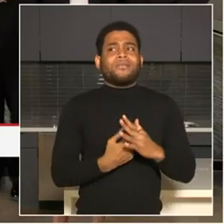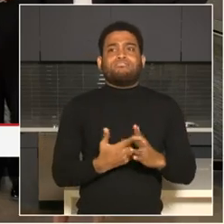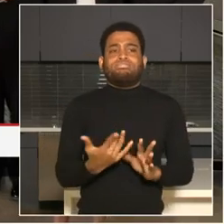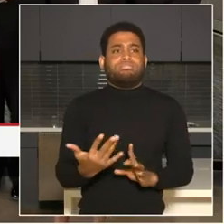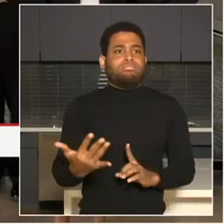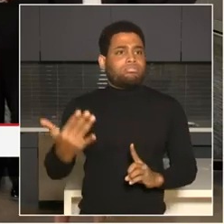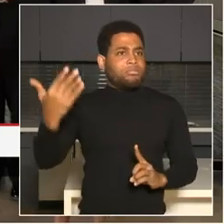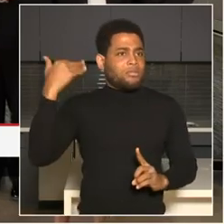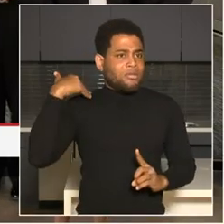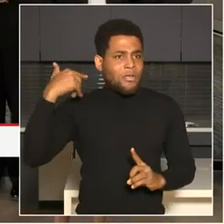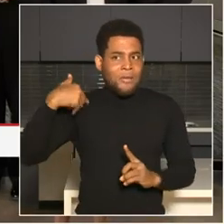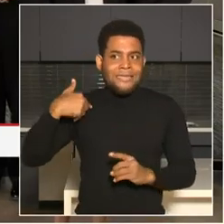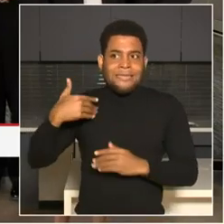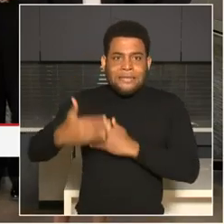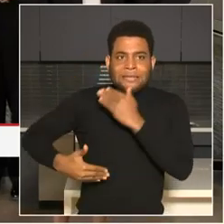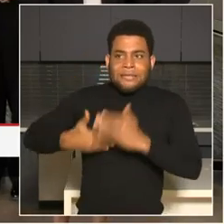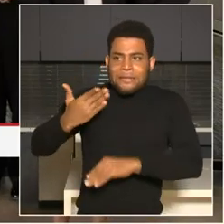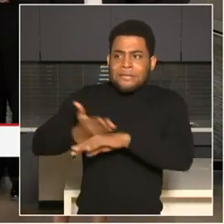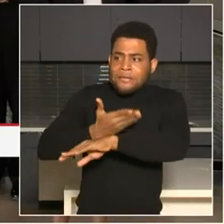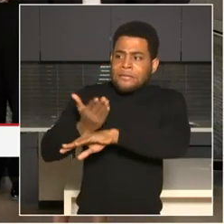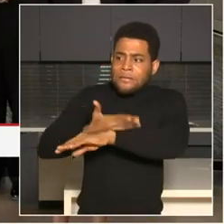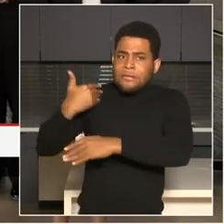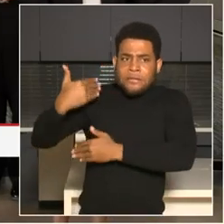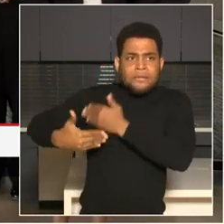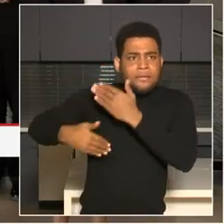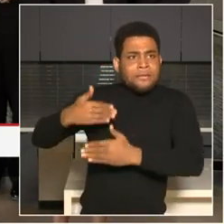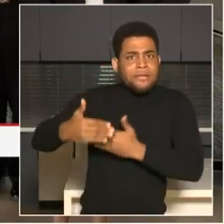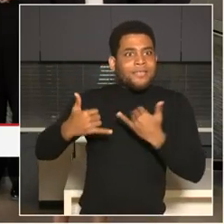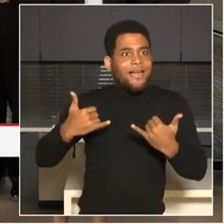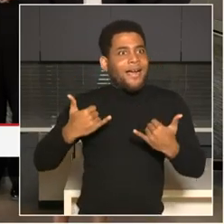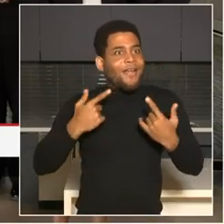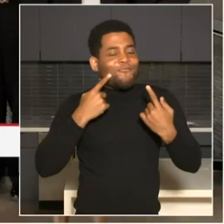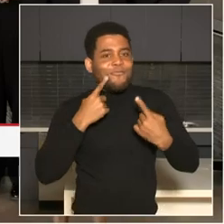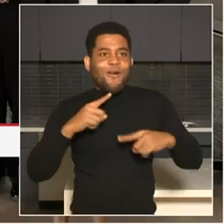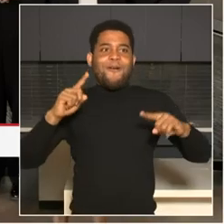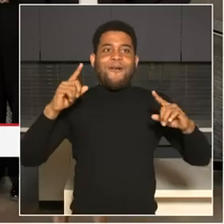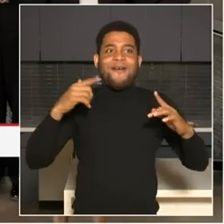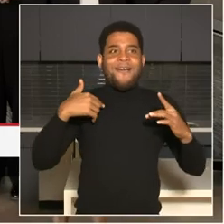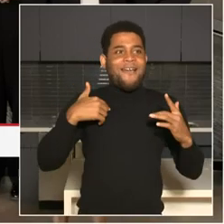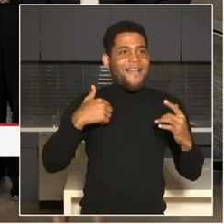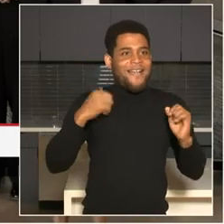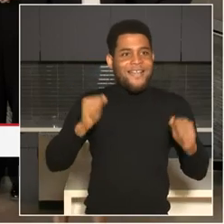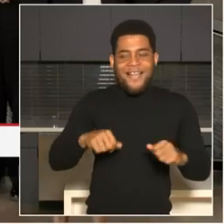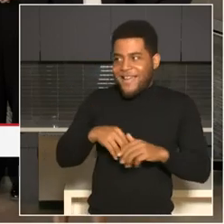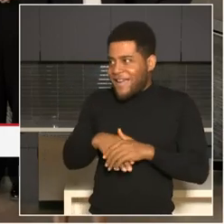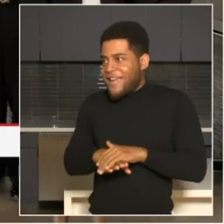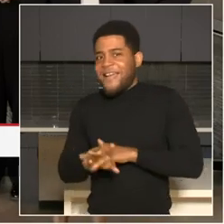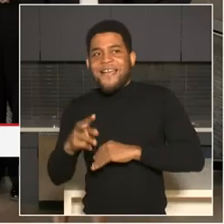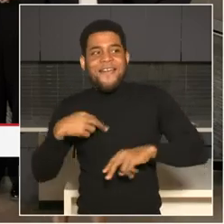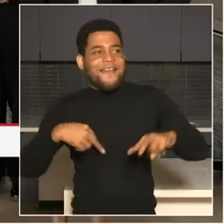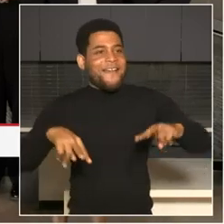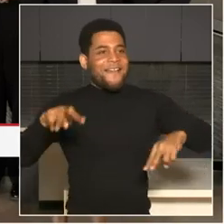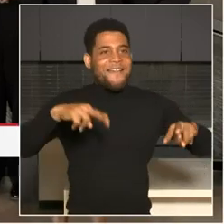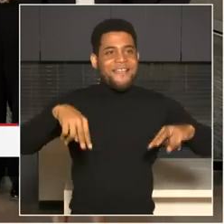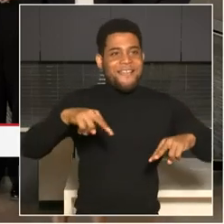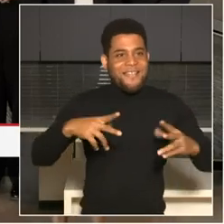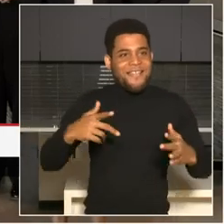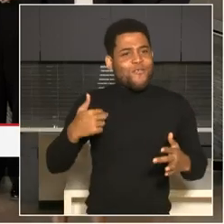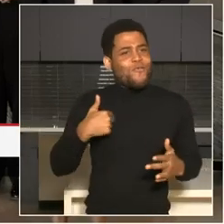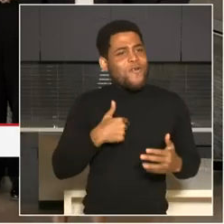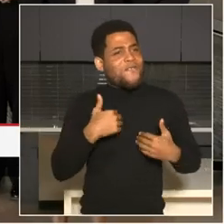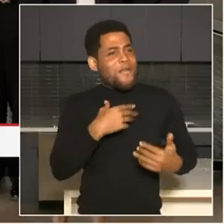I'm reaping the benefits of it and I can do something different in the space with the mayor and the deputy mayor support with this real time crime center.